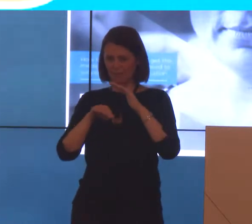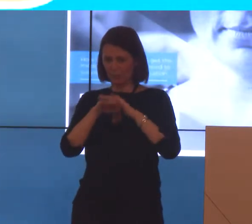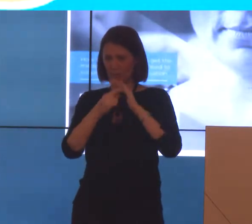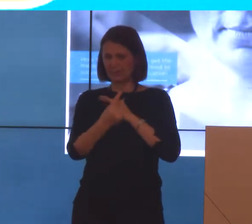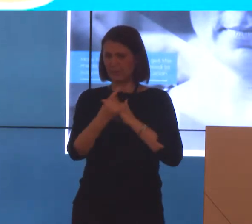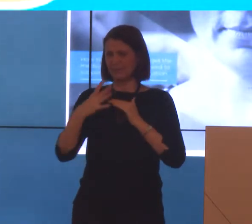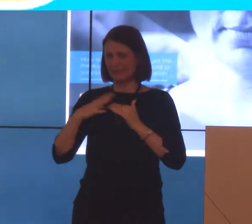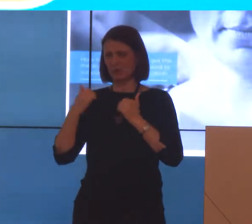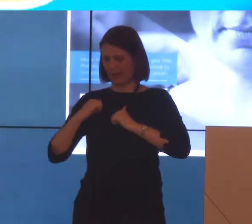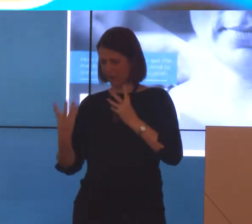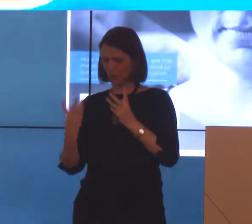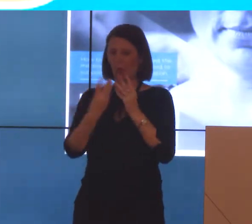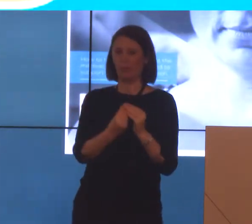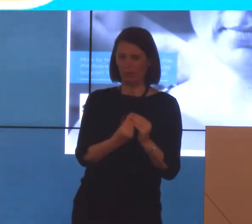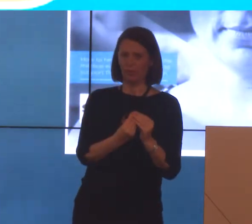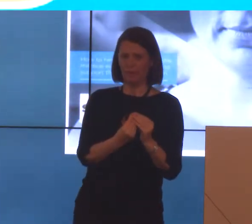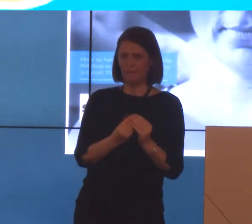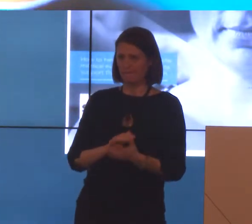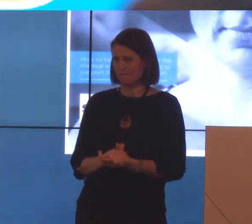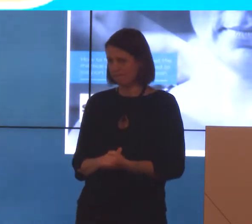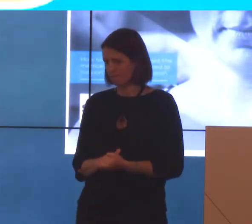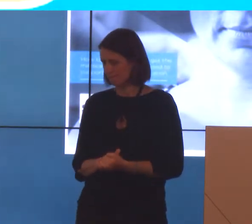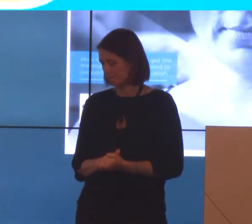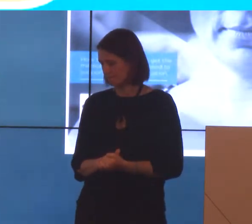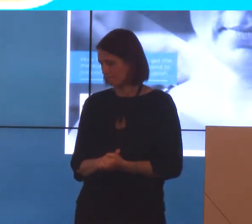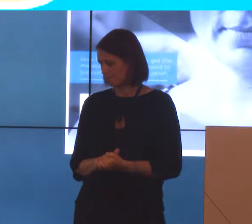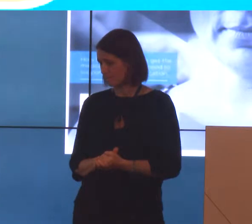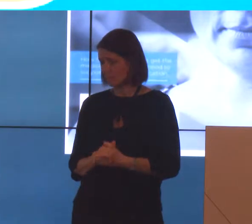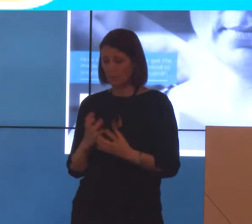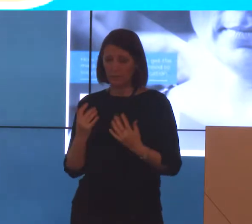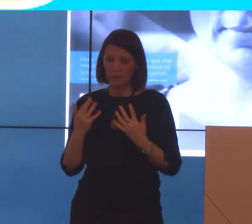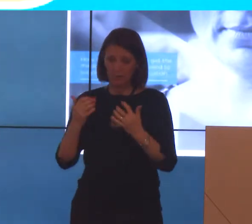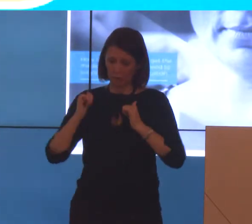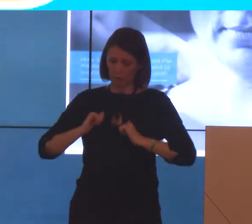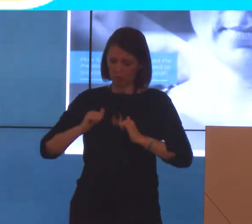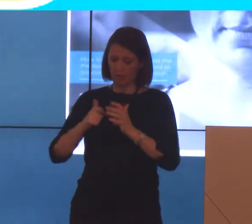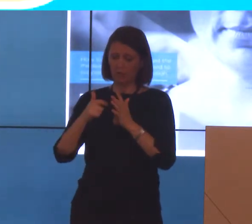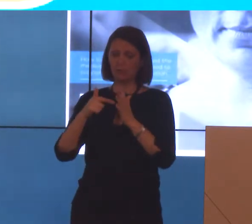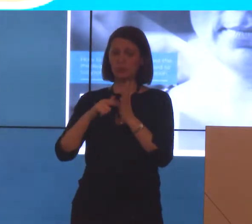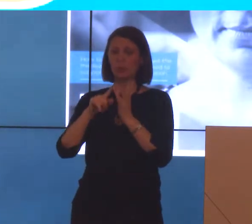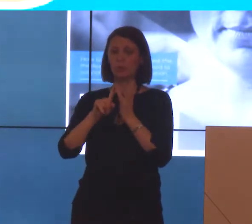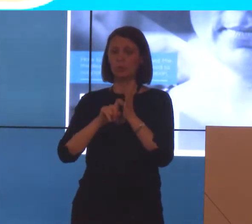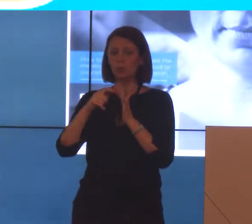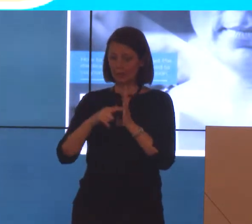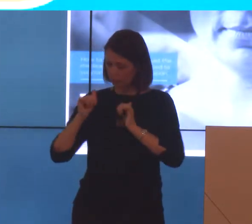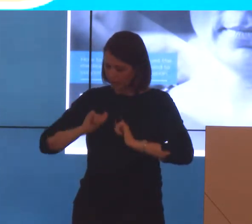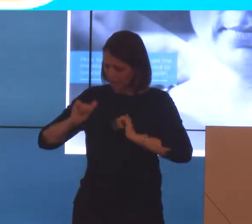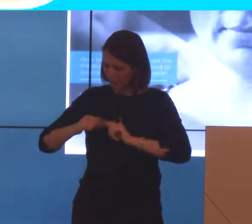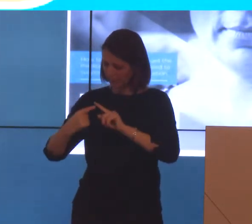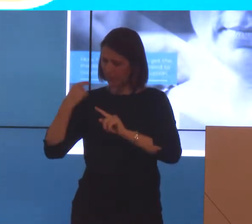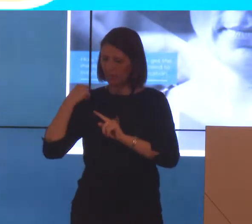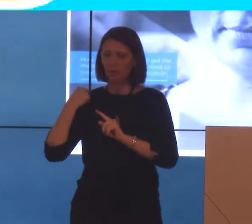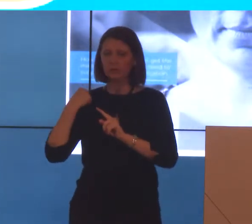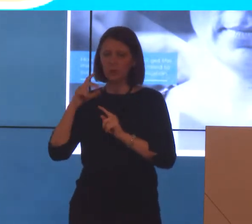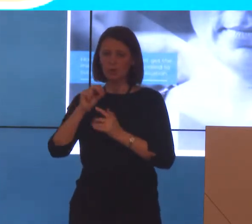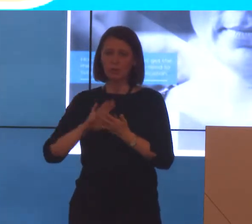itself. And we've had many training sessions, including in conjunction with DRC, over the last 12 months